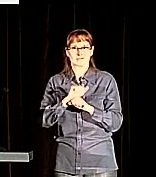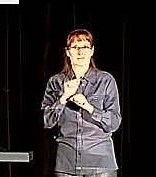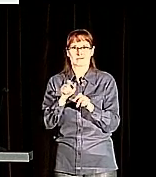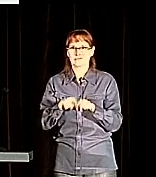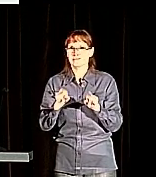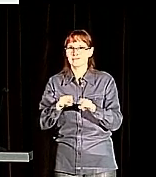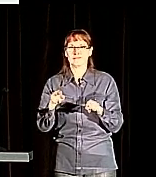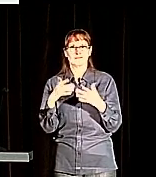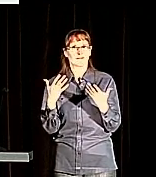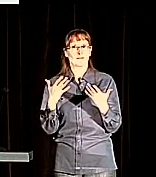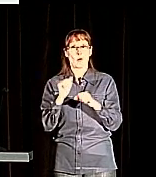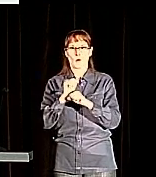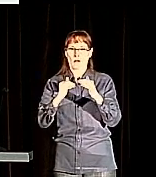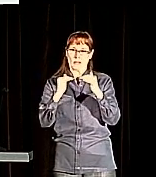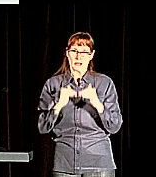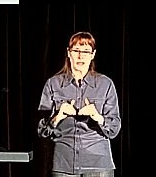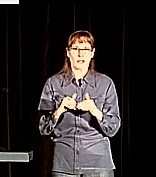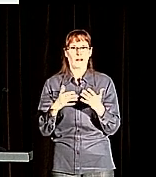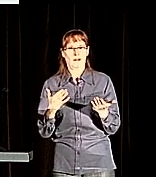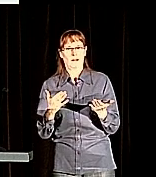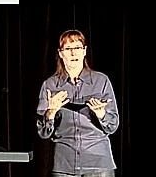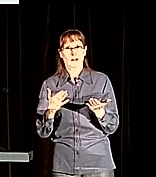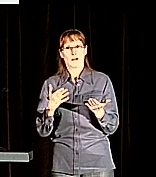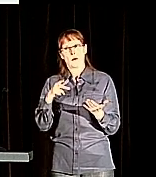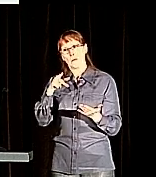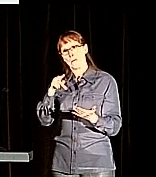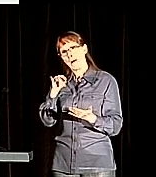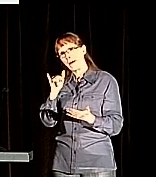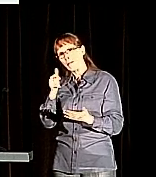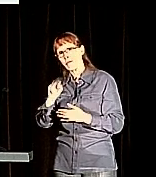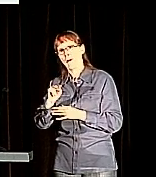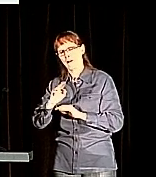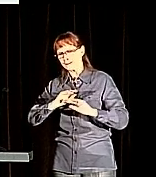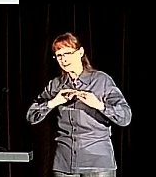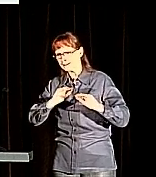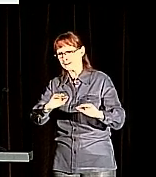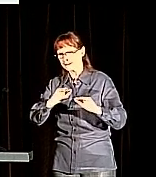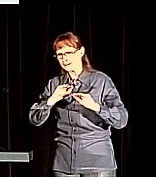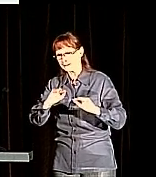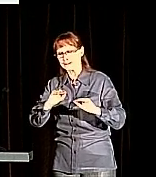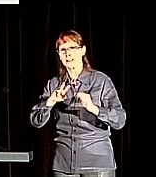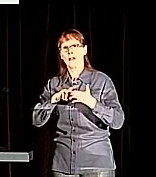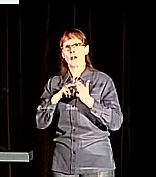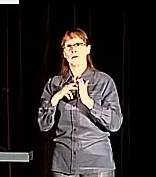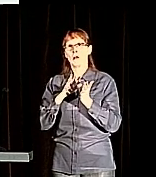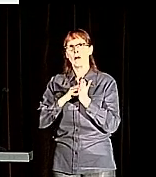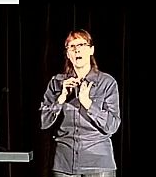feel strongly that Python is a tool that can build confidence and knowledge.